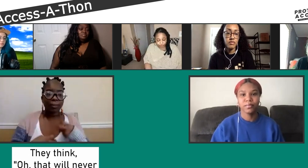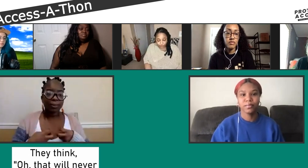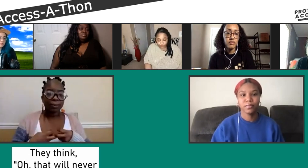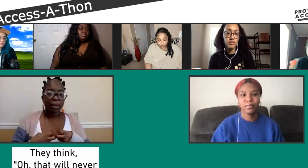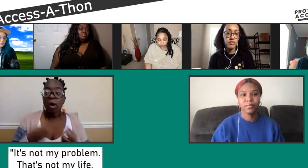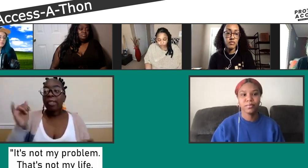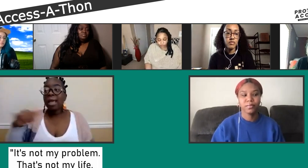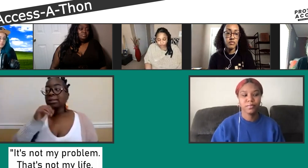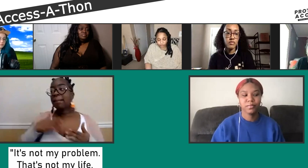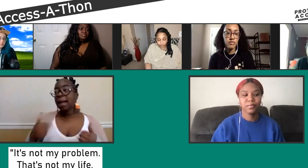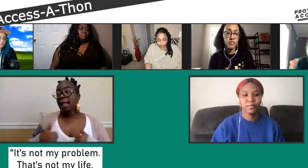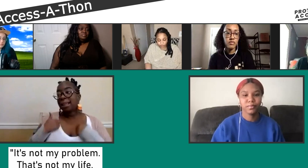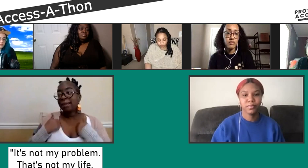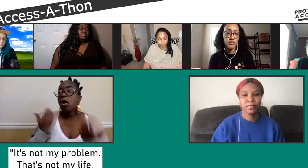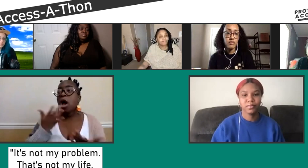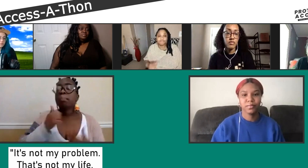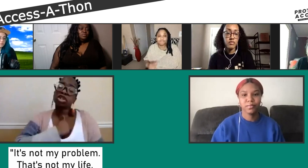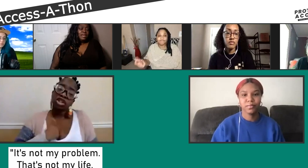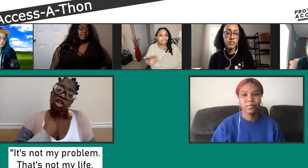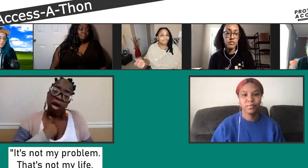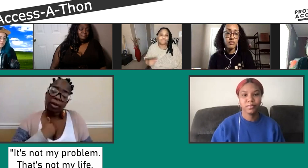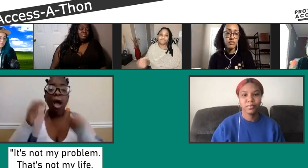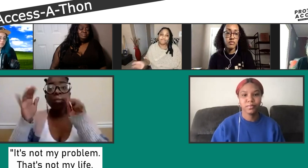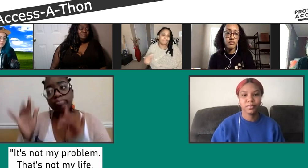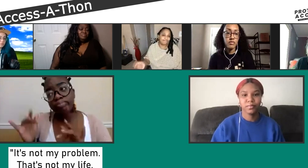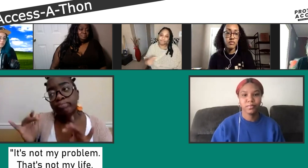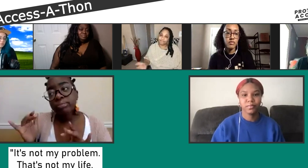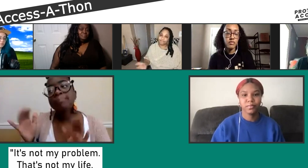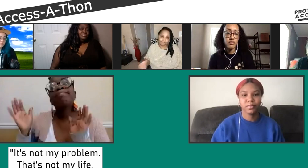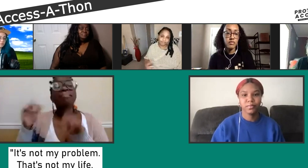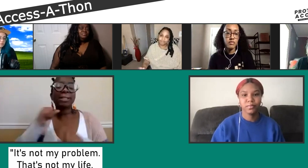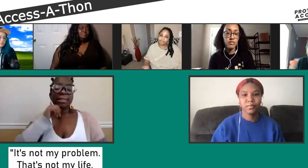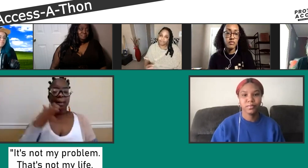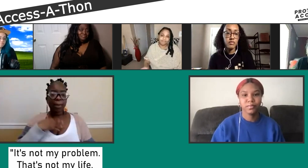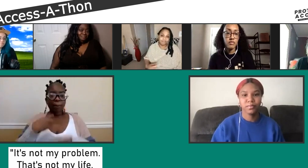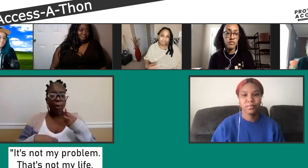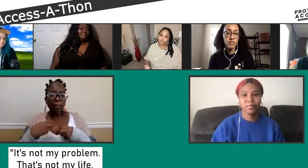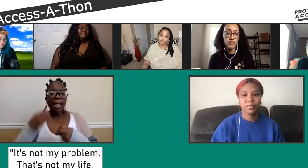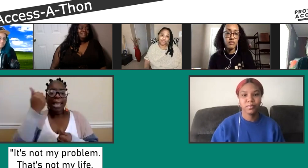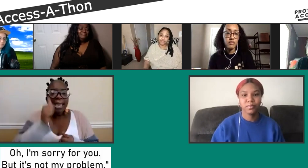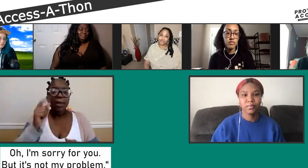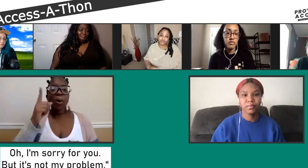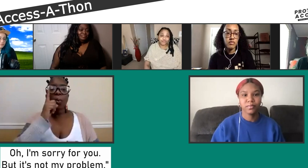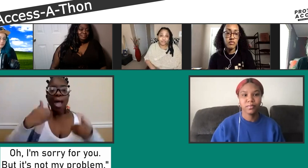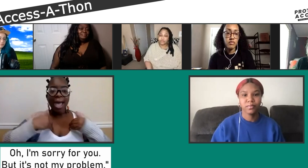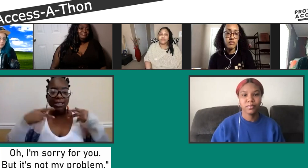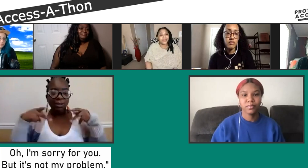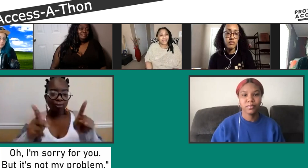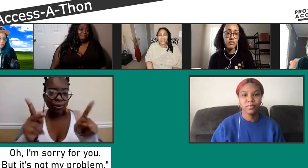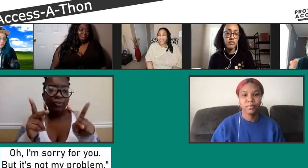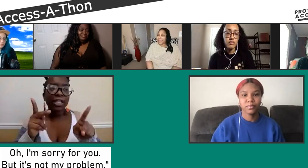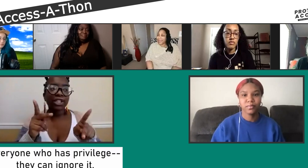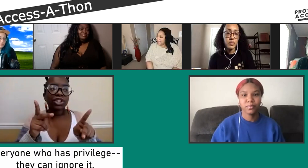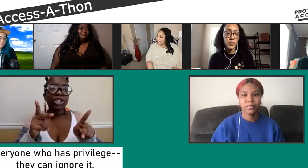that never happened to me, so that's not my problem. That attitude, oh, that's not my life. Oh, sorry about your life. I'm pitying you. It's just this